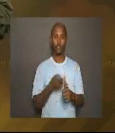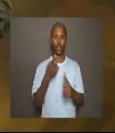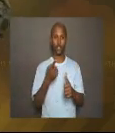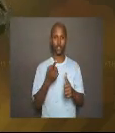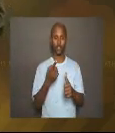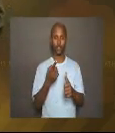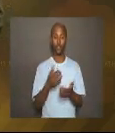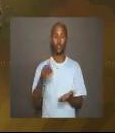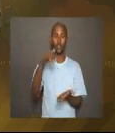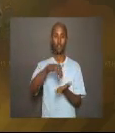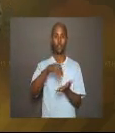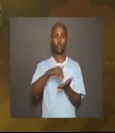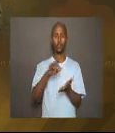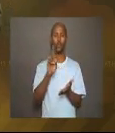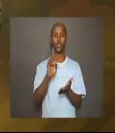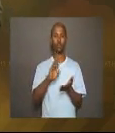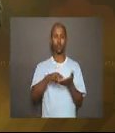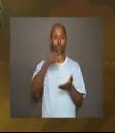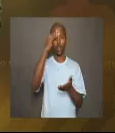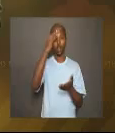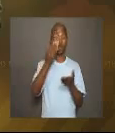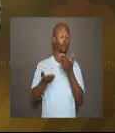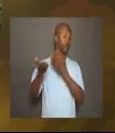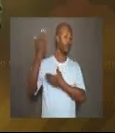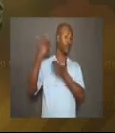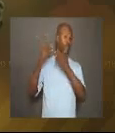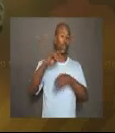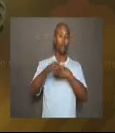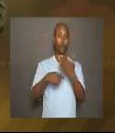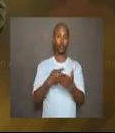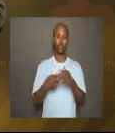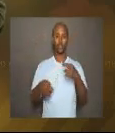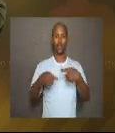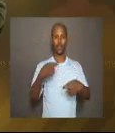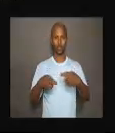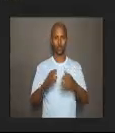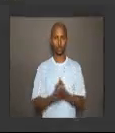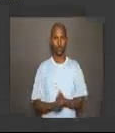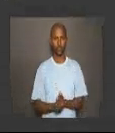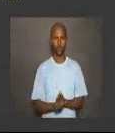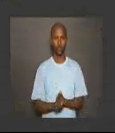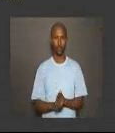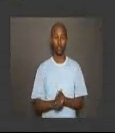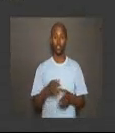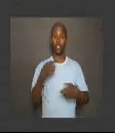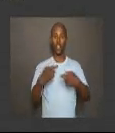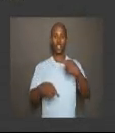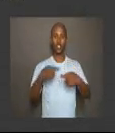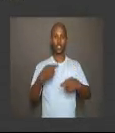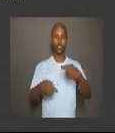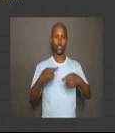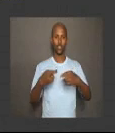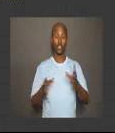let us review what we have already learned about relations. A relation